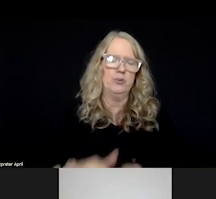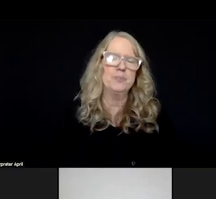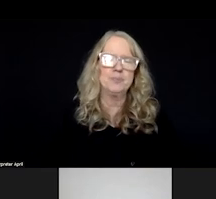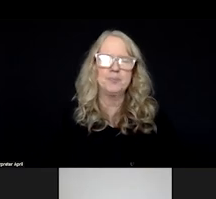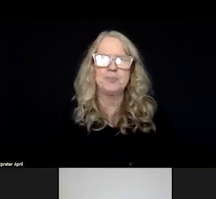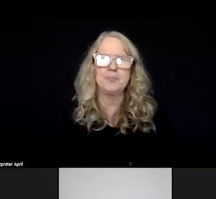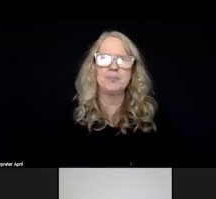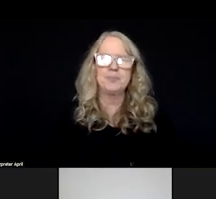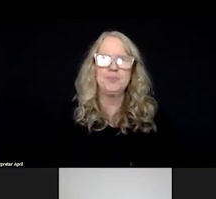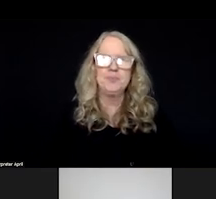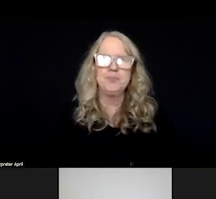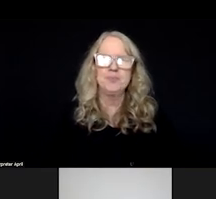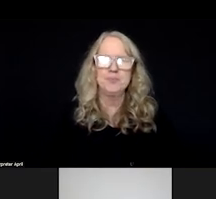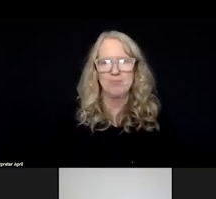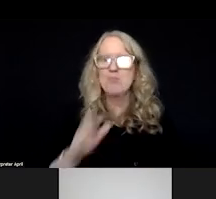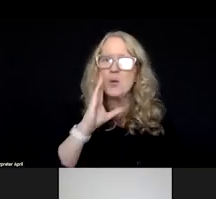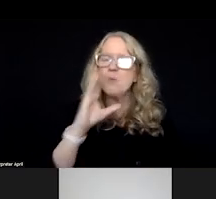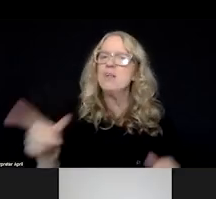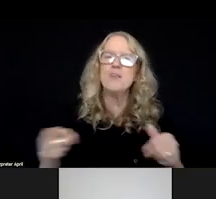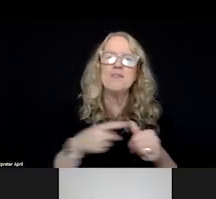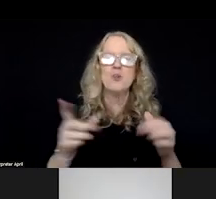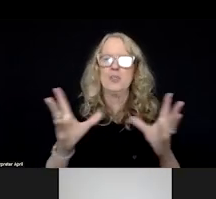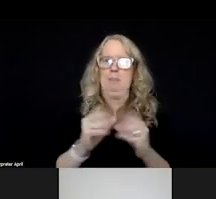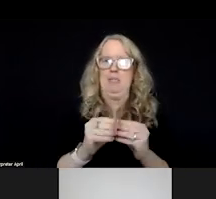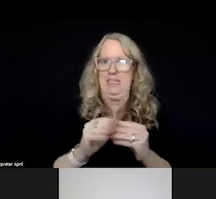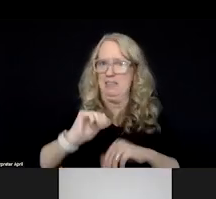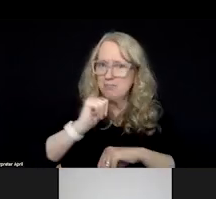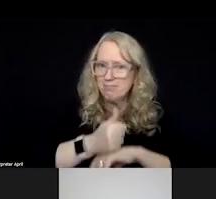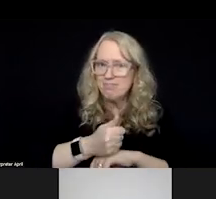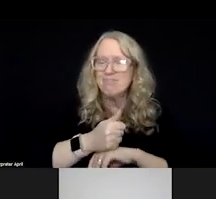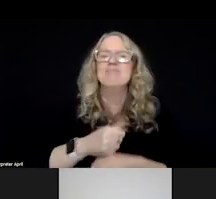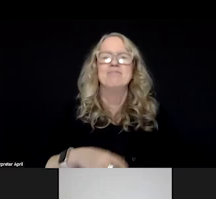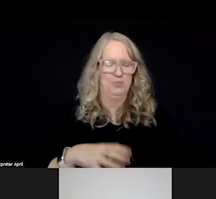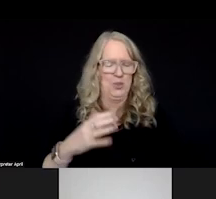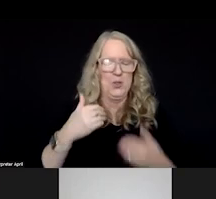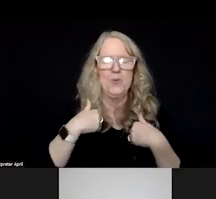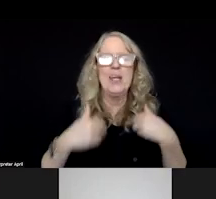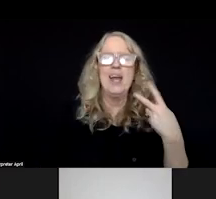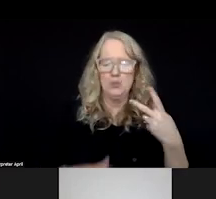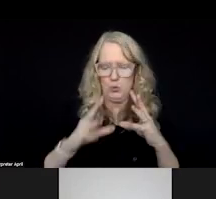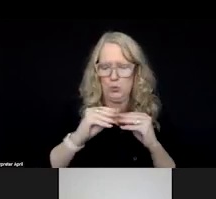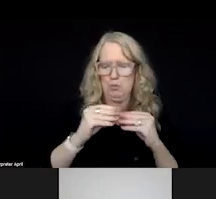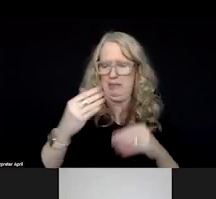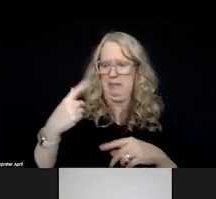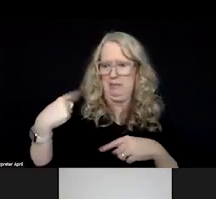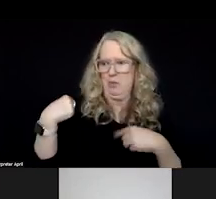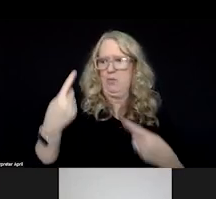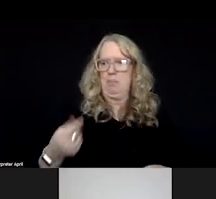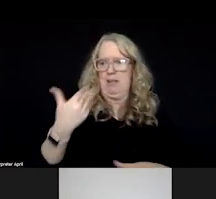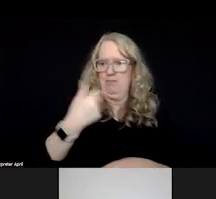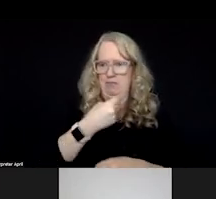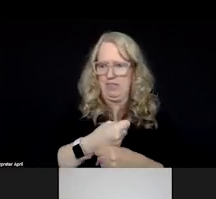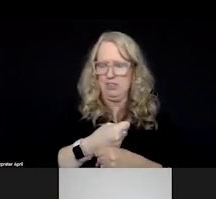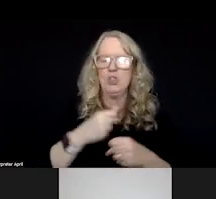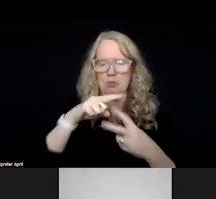this will be the first meeting of its kind. We did have two meetings in over the last 15 years, which were